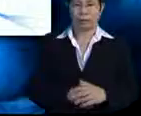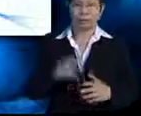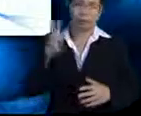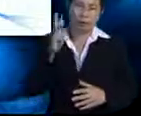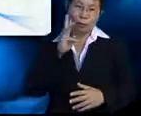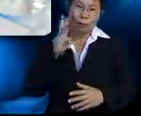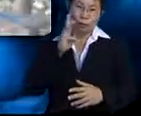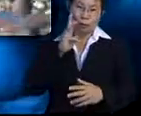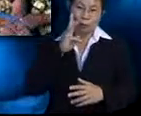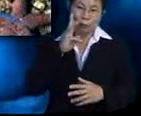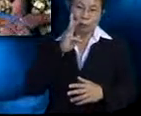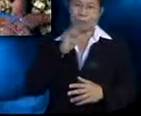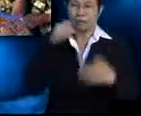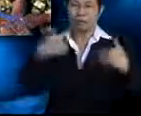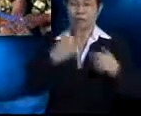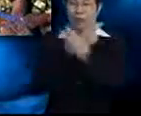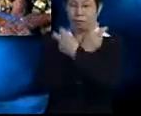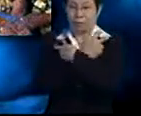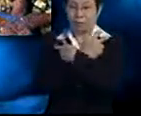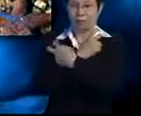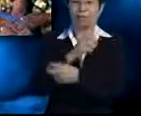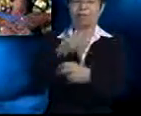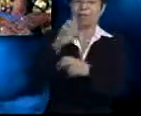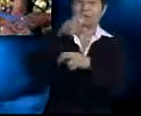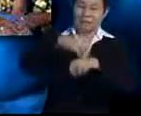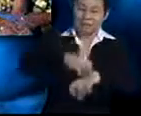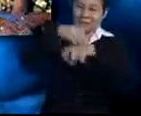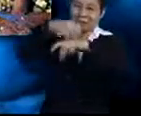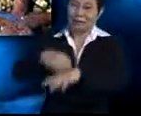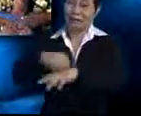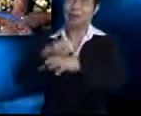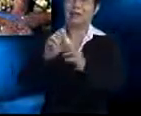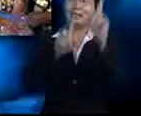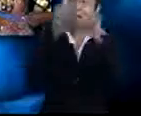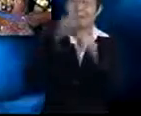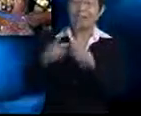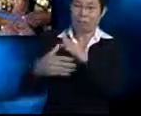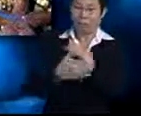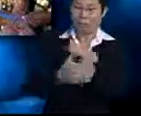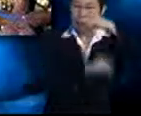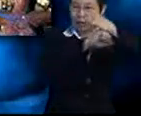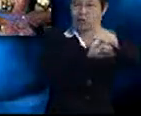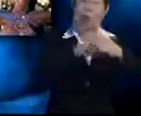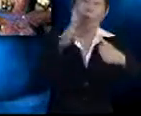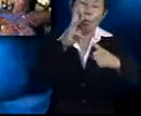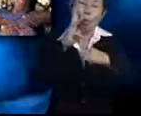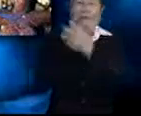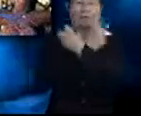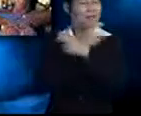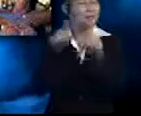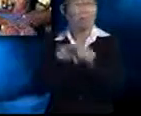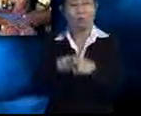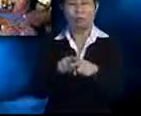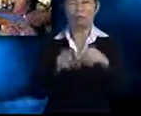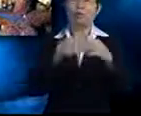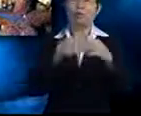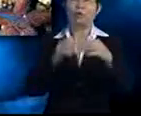invertebrates such as the starfish and jellyfish are supported by hydrostatic skeleton too. The fluid